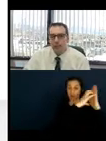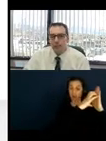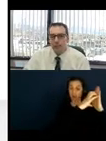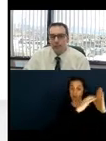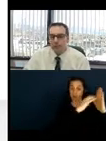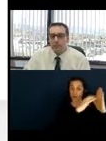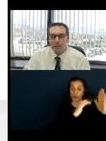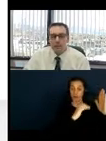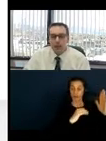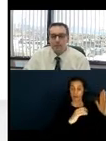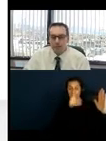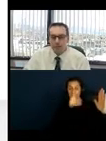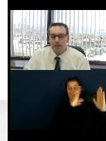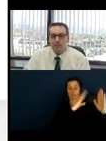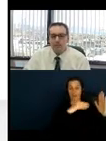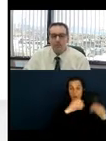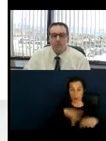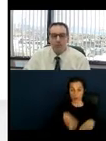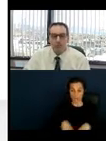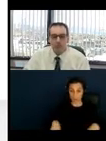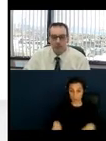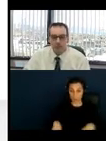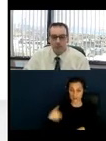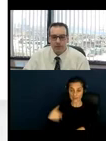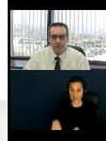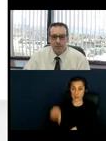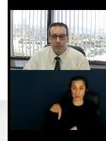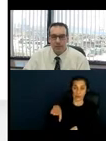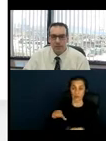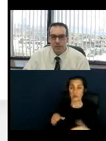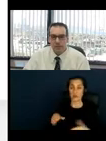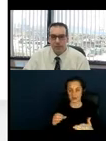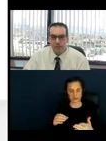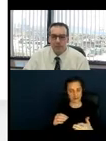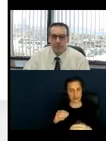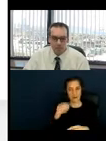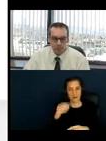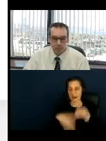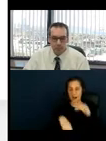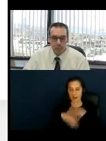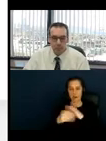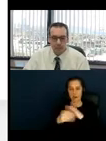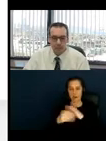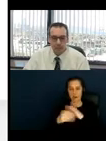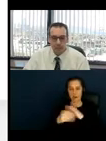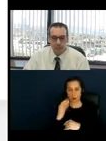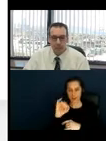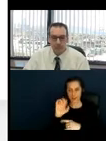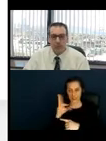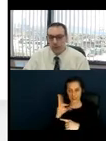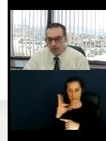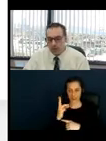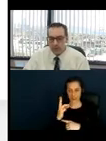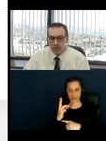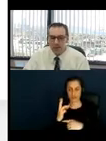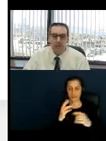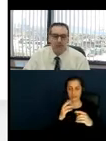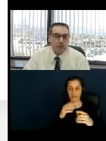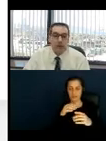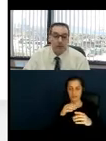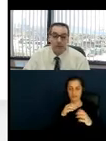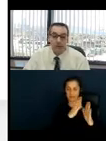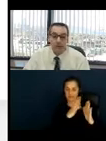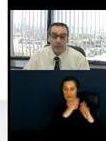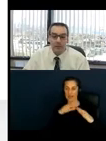those must not project more than 4 inches into the accessible route. On top of that,